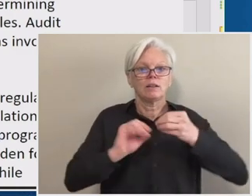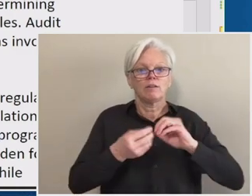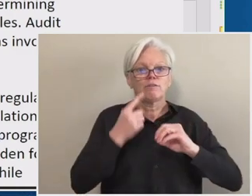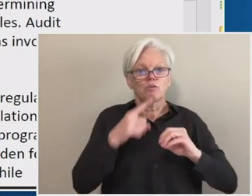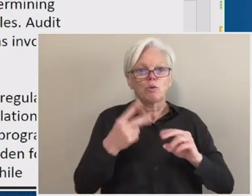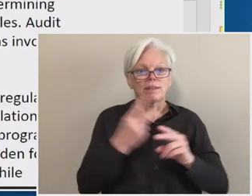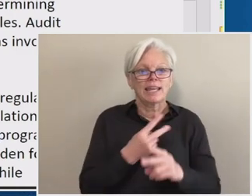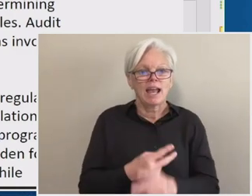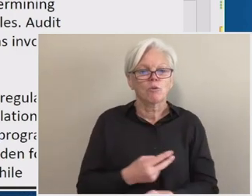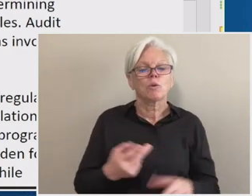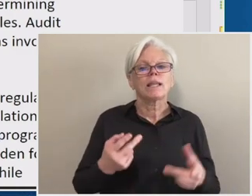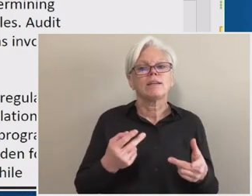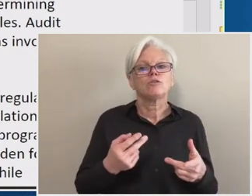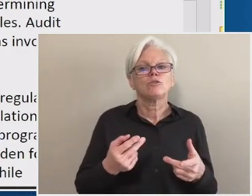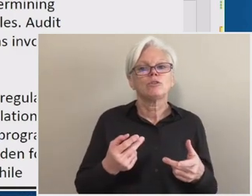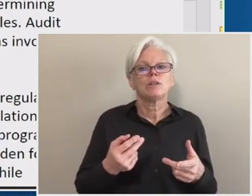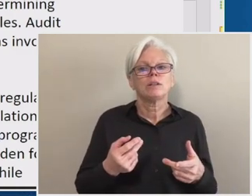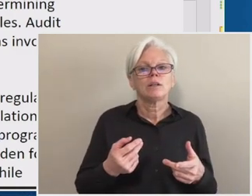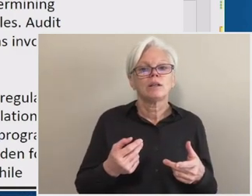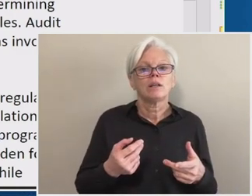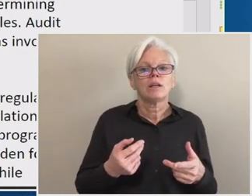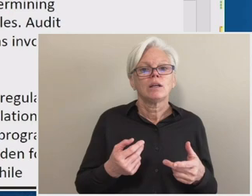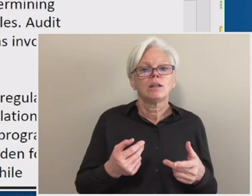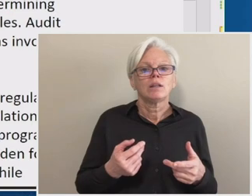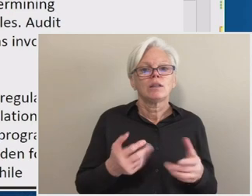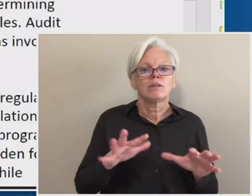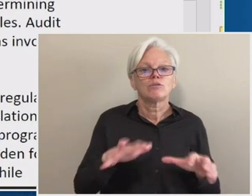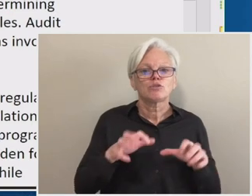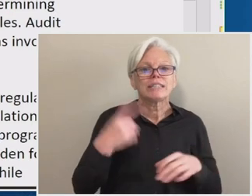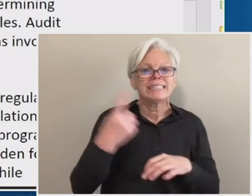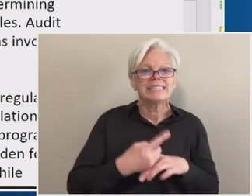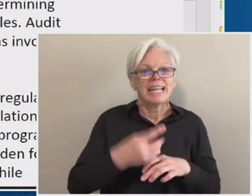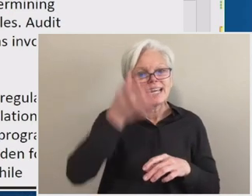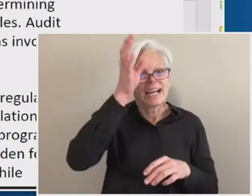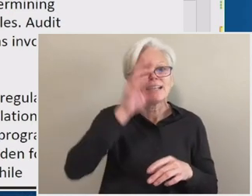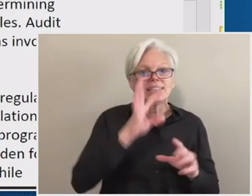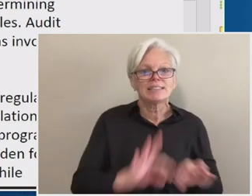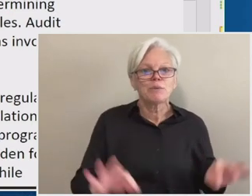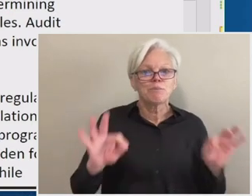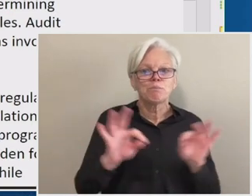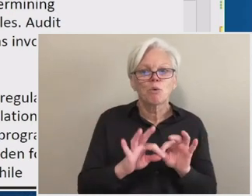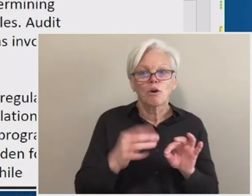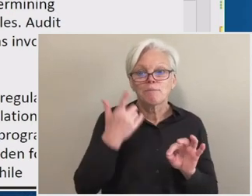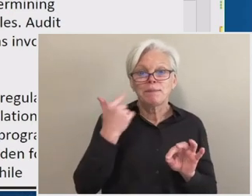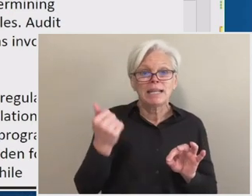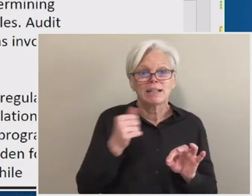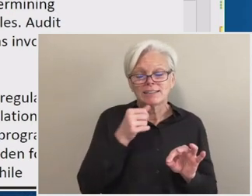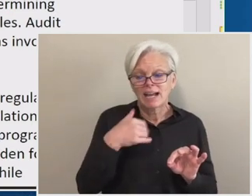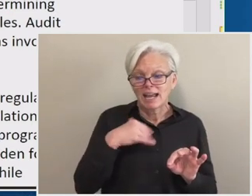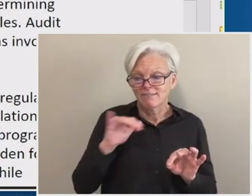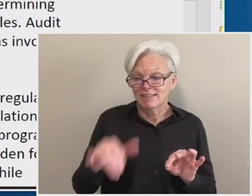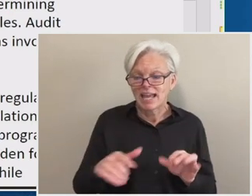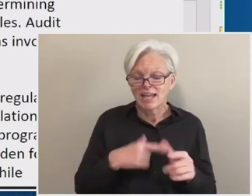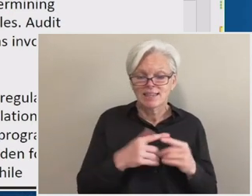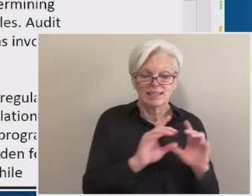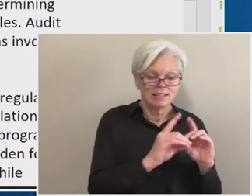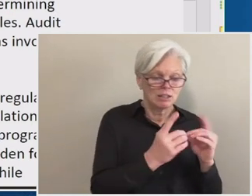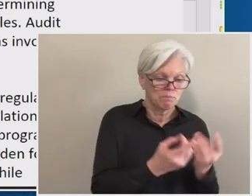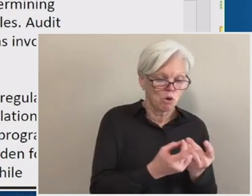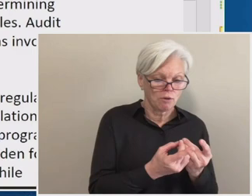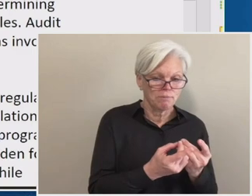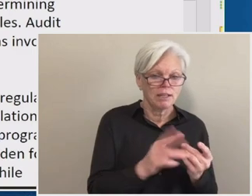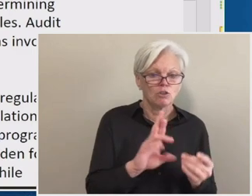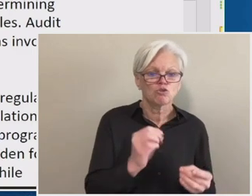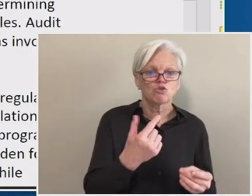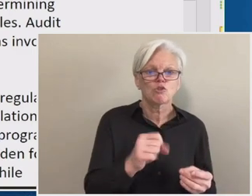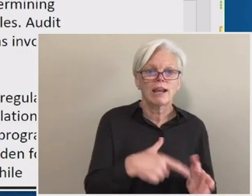The freeze date concept is really important. It's because without it, the department's regulations require the